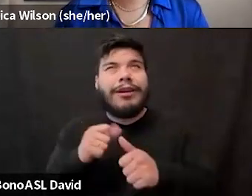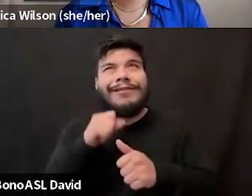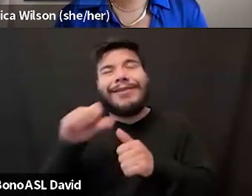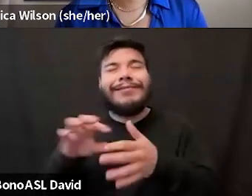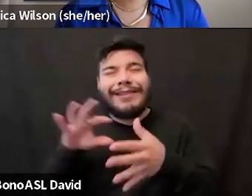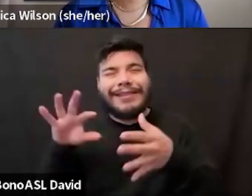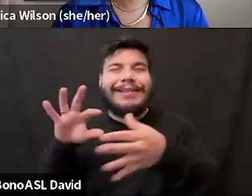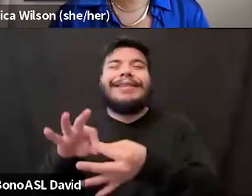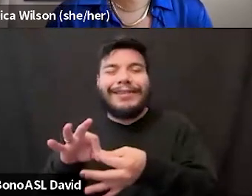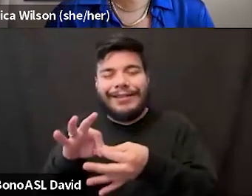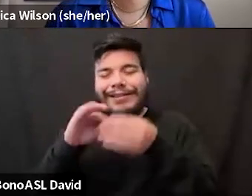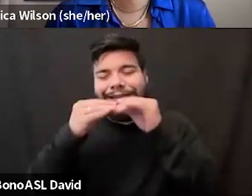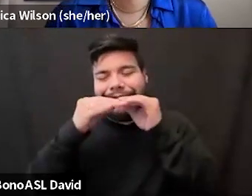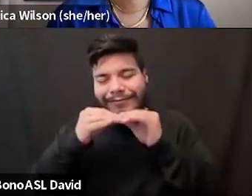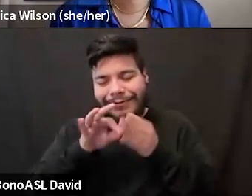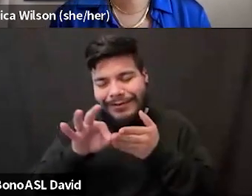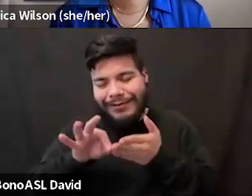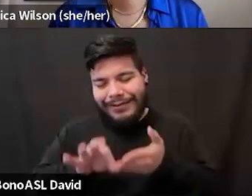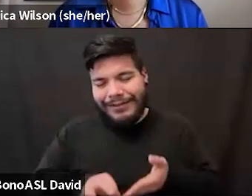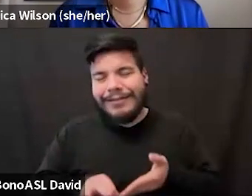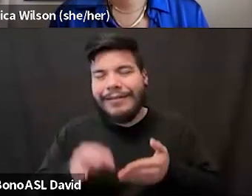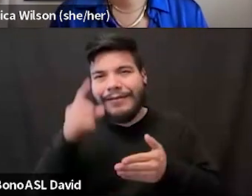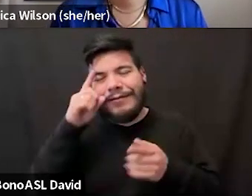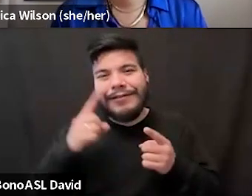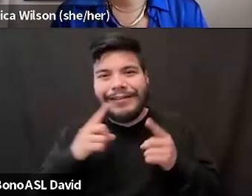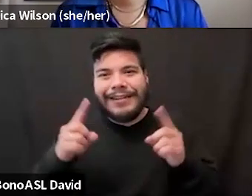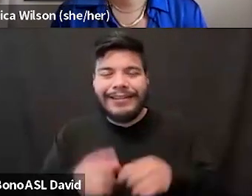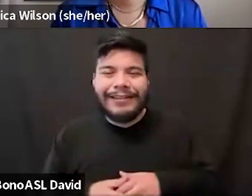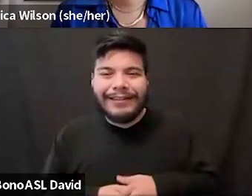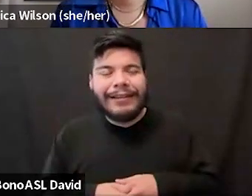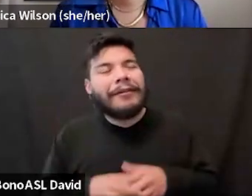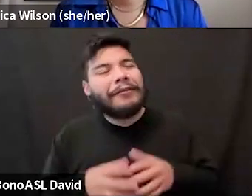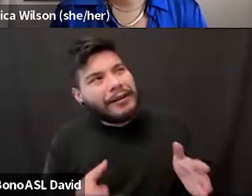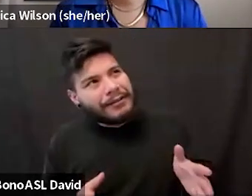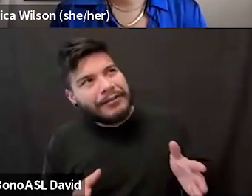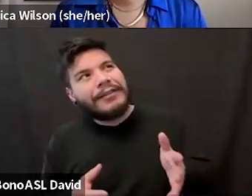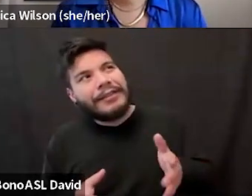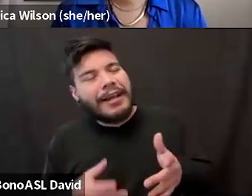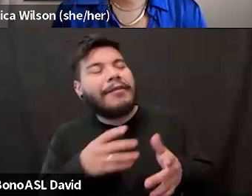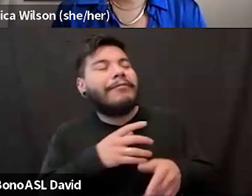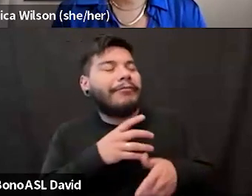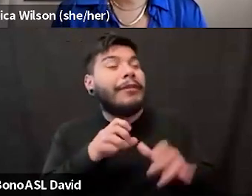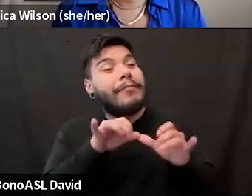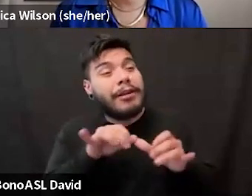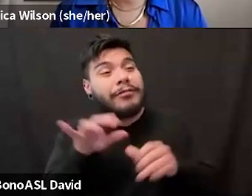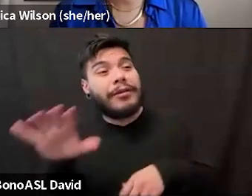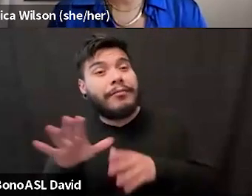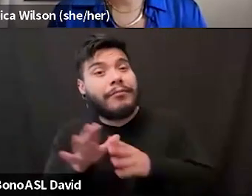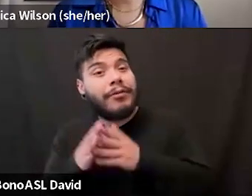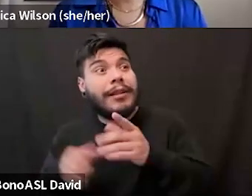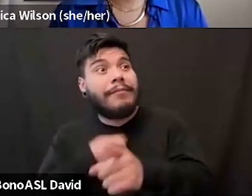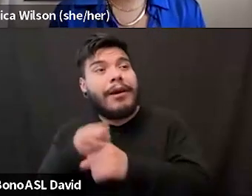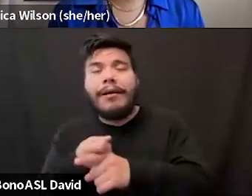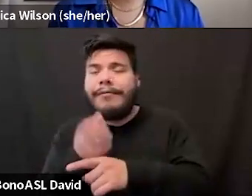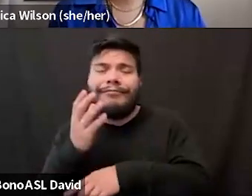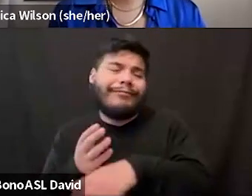those numbers to gauge my success. Um, well, and, and like I said, the measurement of the impact, goes way, way beyond the numbers